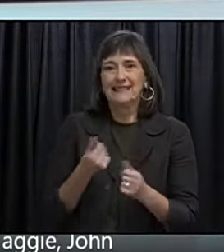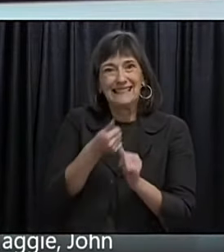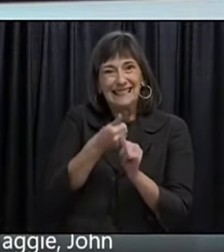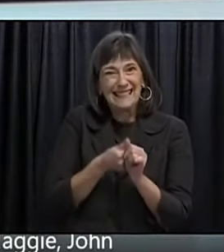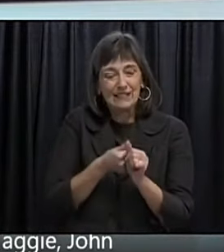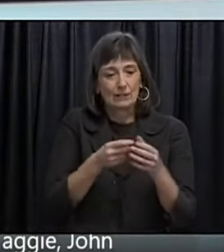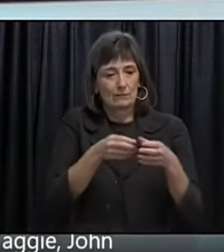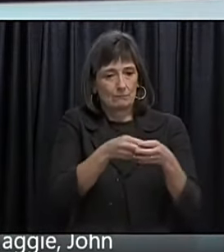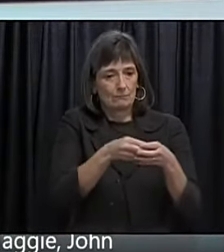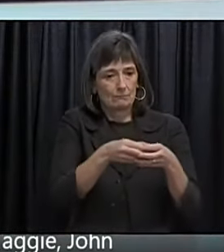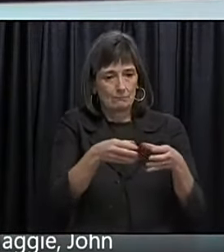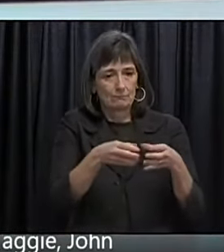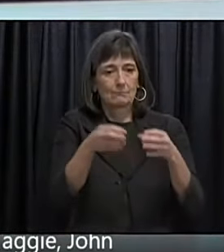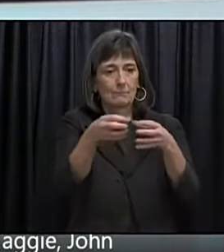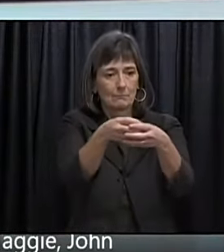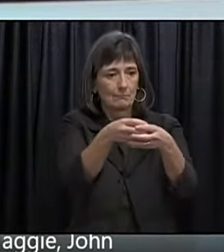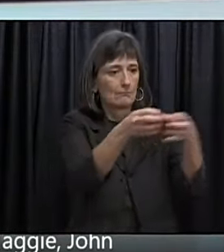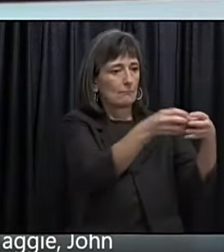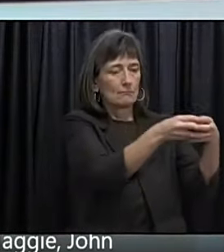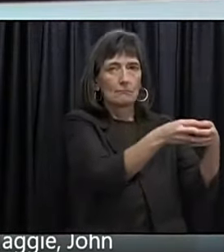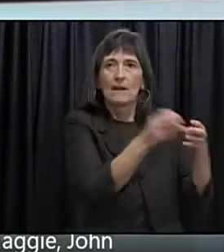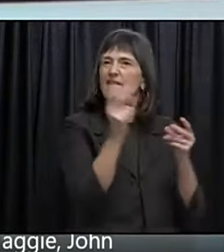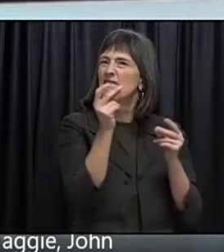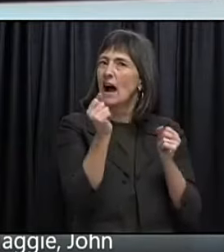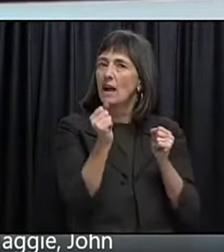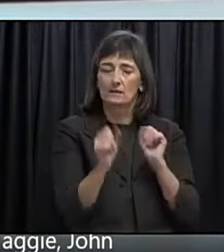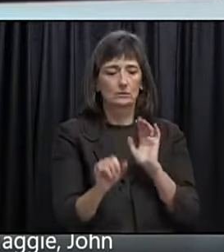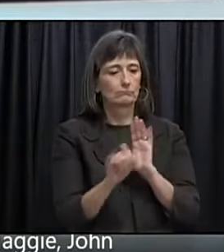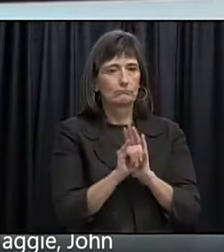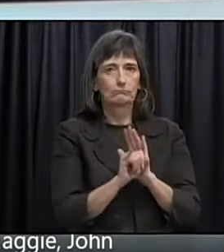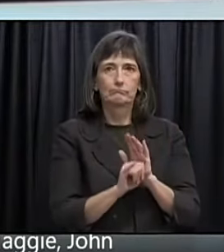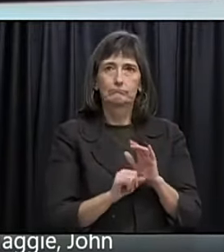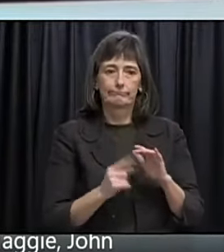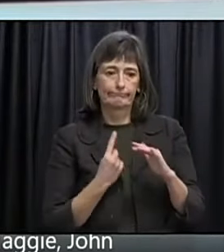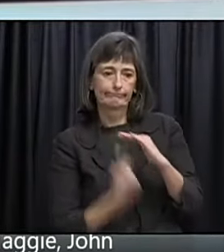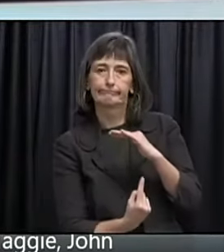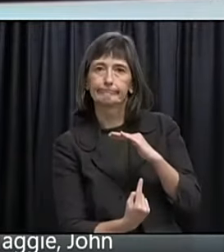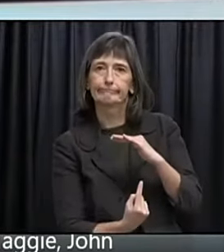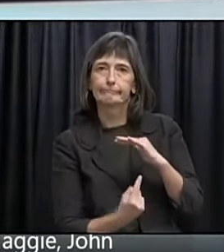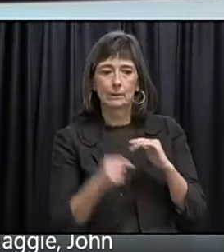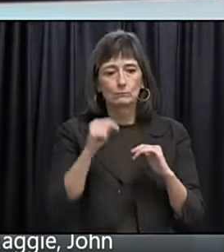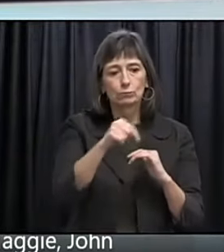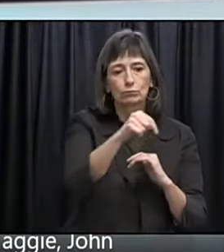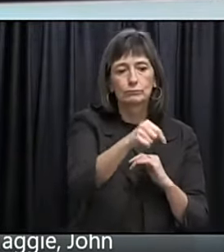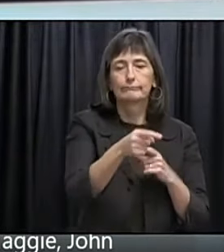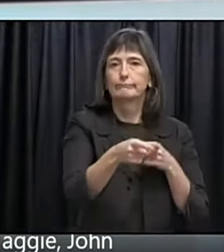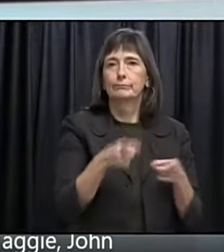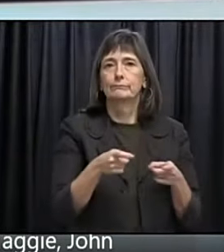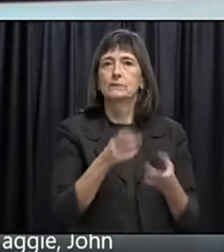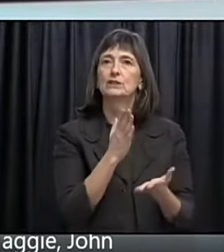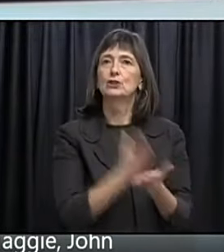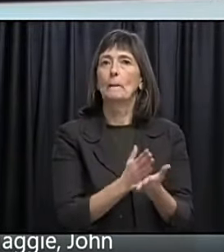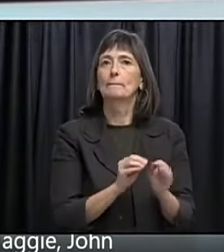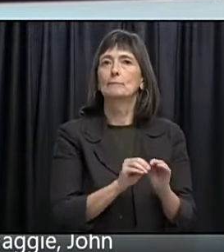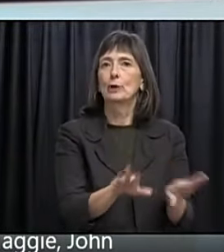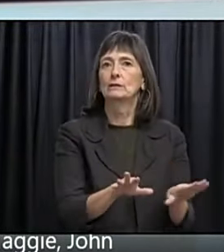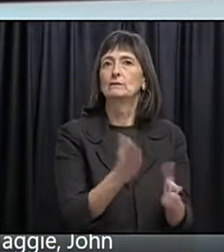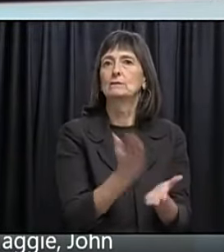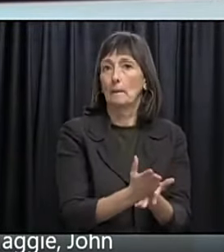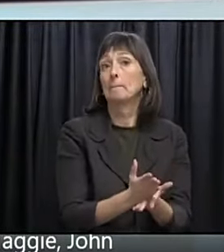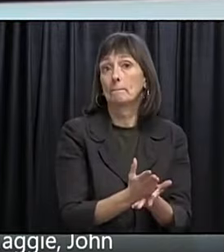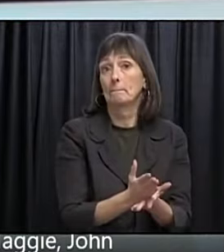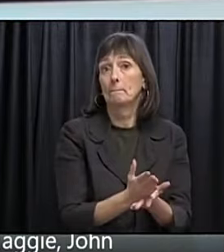Clusters. Has been identified. Rapidly. Isolated. Rapidly. Contact. Traced. And brought. To a halt. So we have.